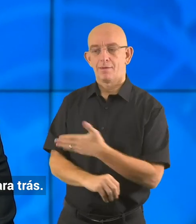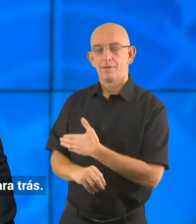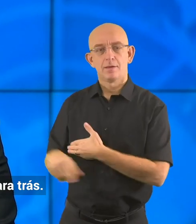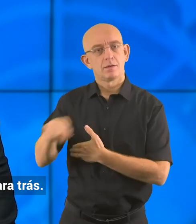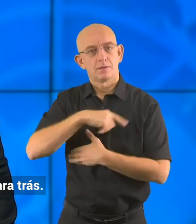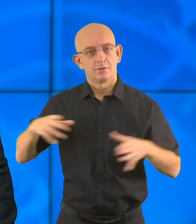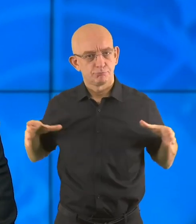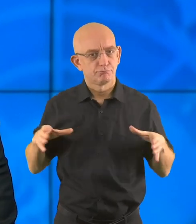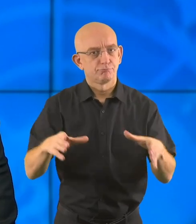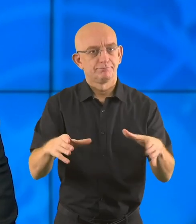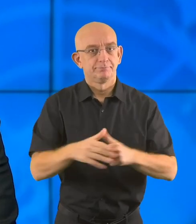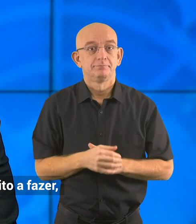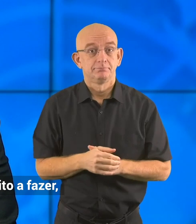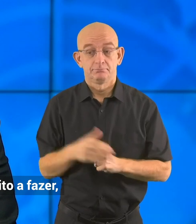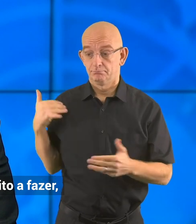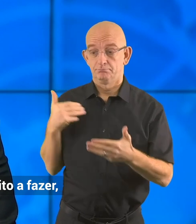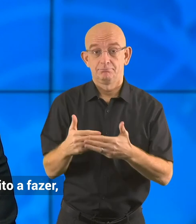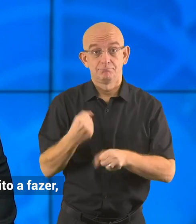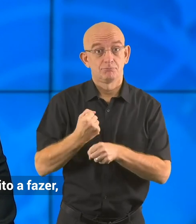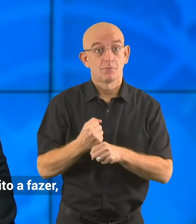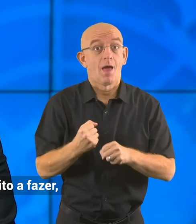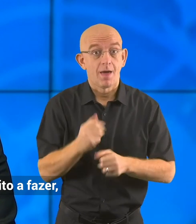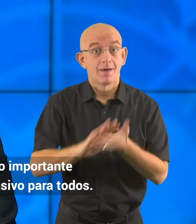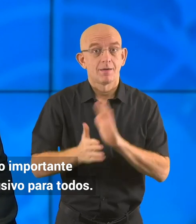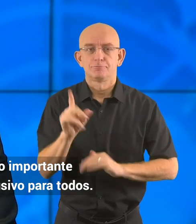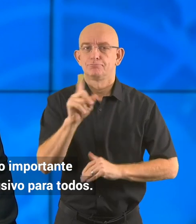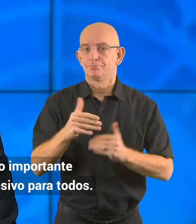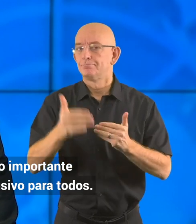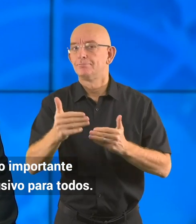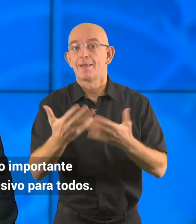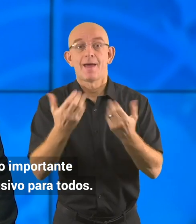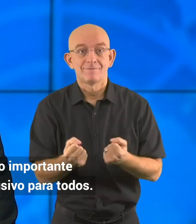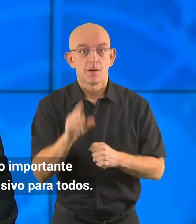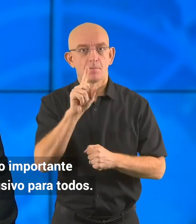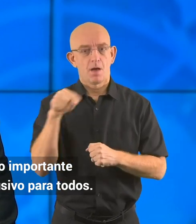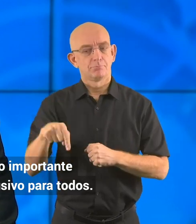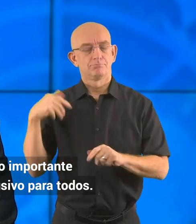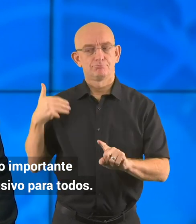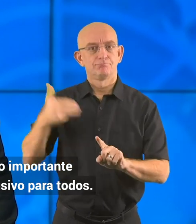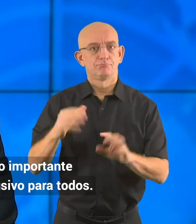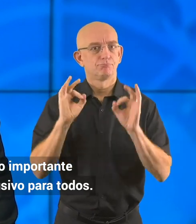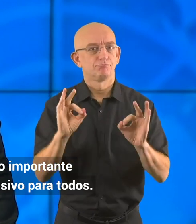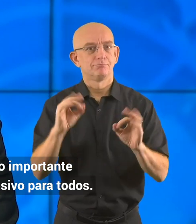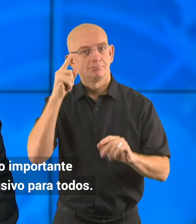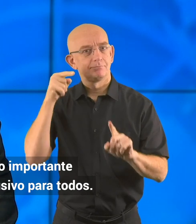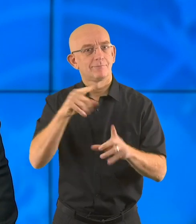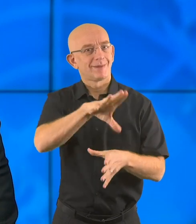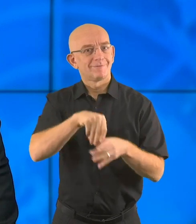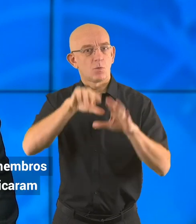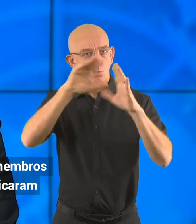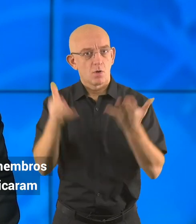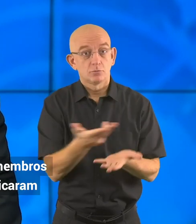leave no one behind. While we still have much to do, we have seen important progress in building an inclusive world for all.